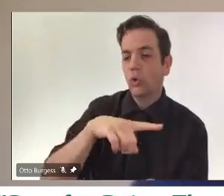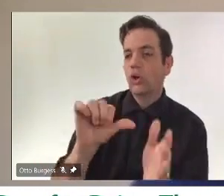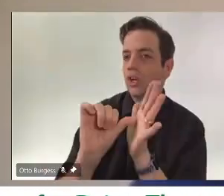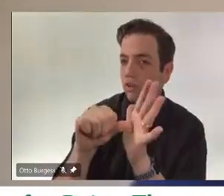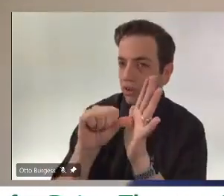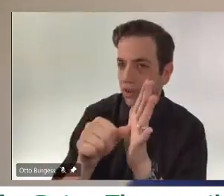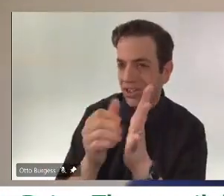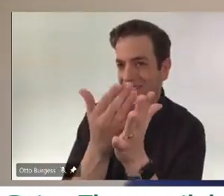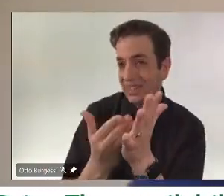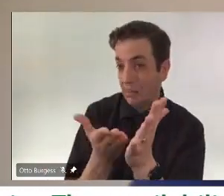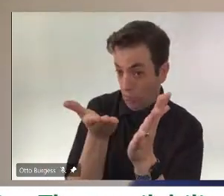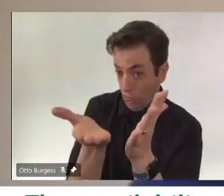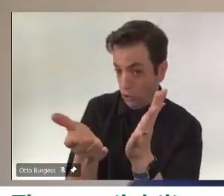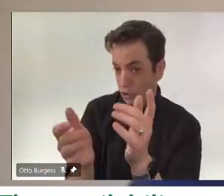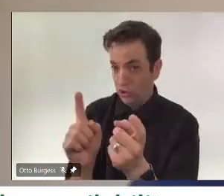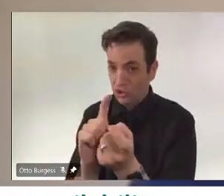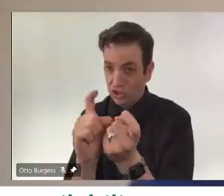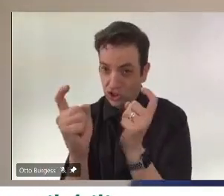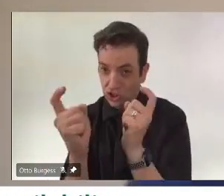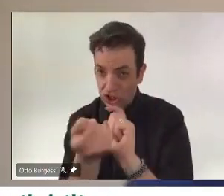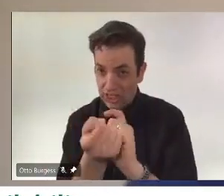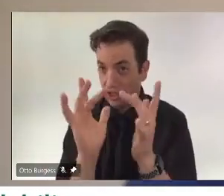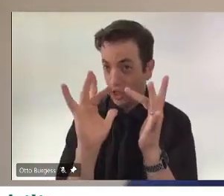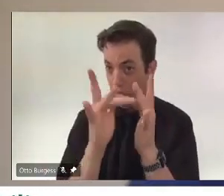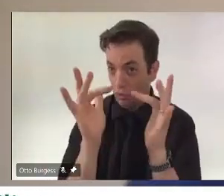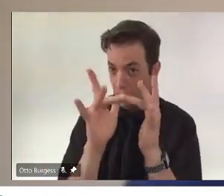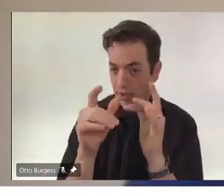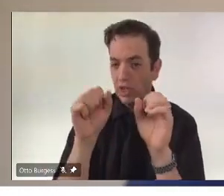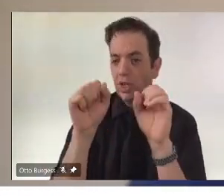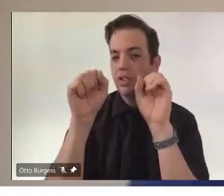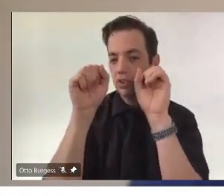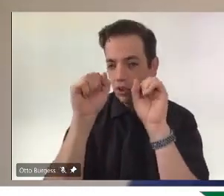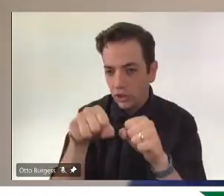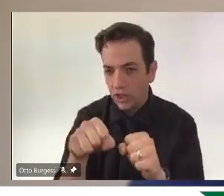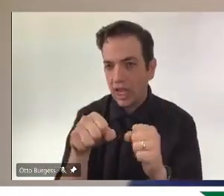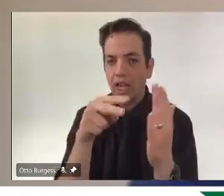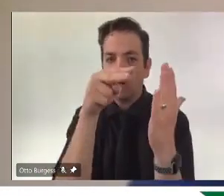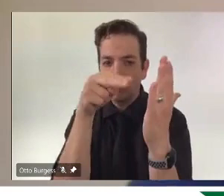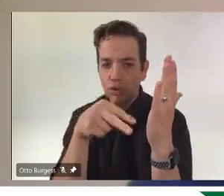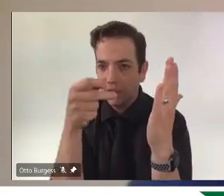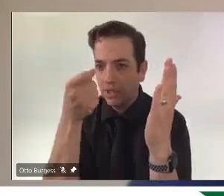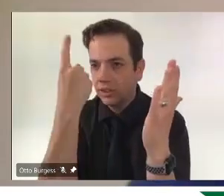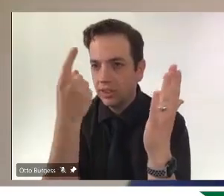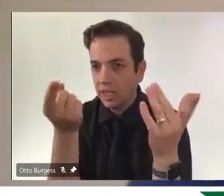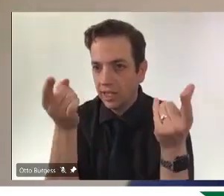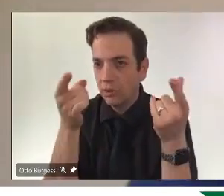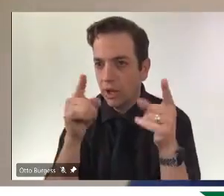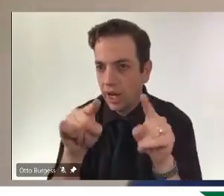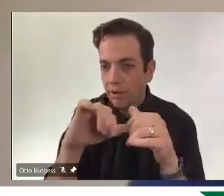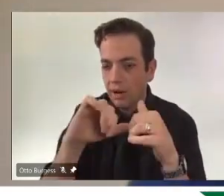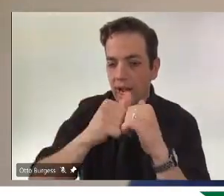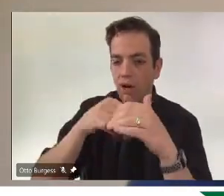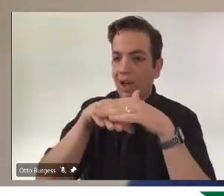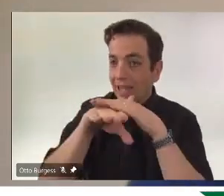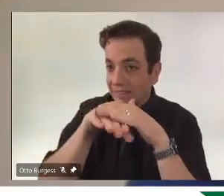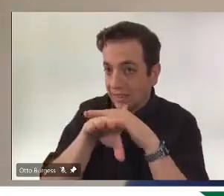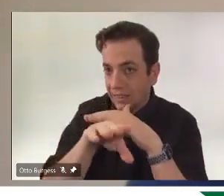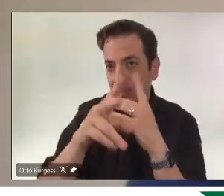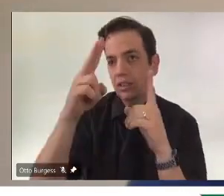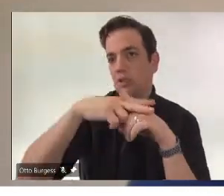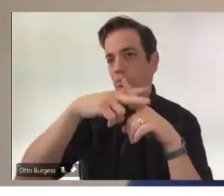on the website. So not just listing pharmacies that are available, but also how to access their booking systems, whether that's online or